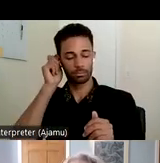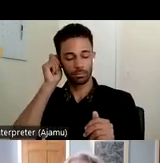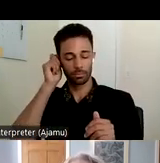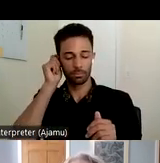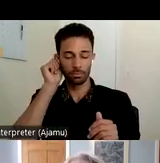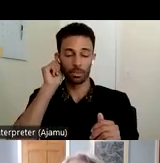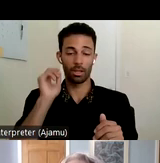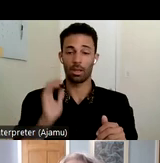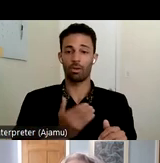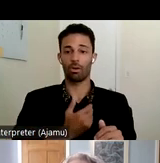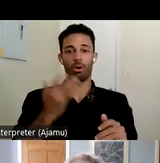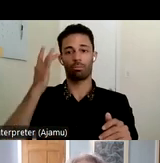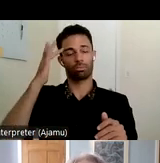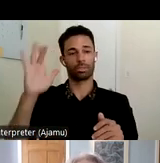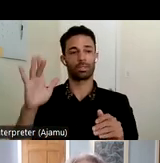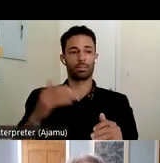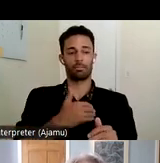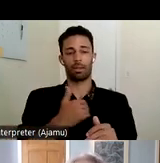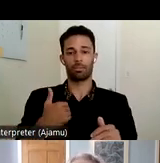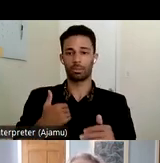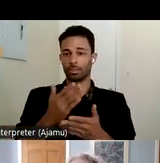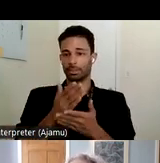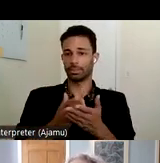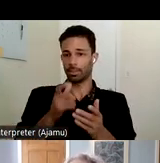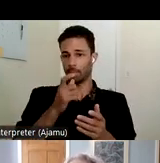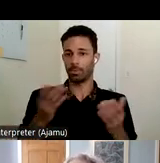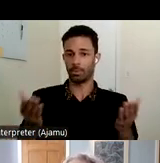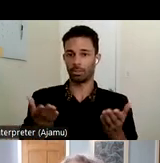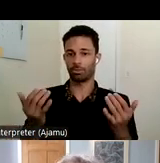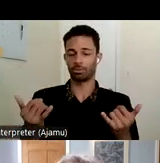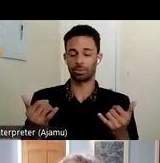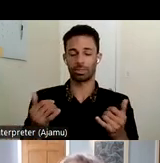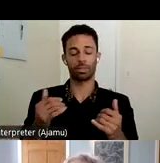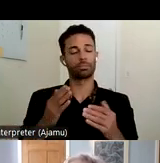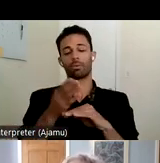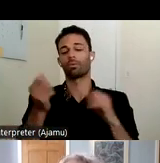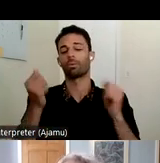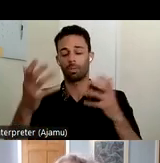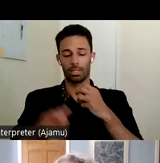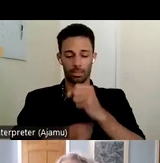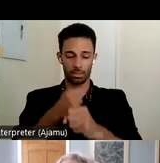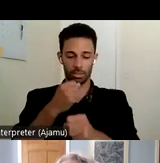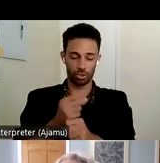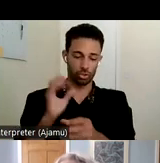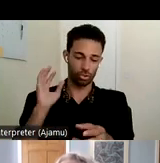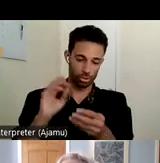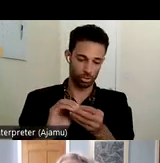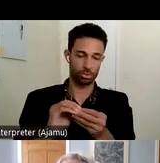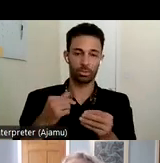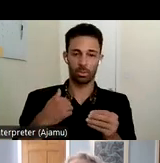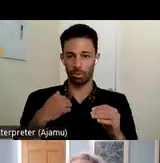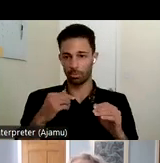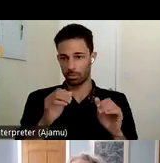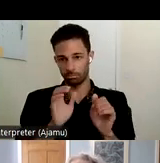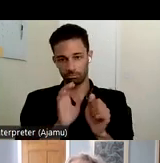several of several of whom are on this call today and that's over many years that we've been moving issues forward